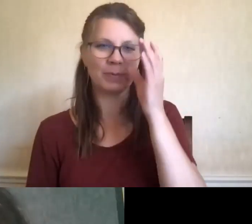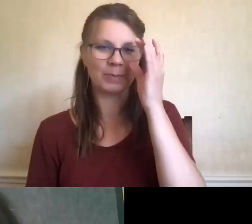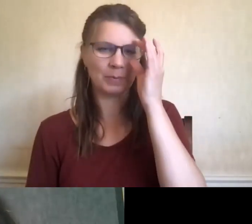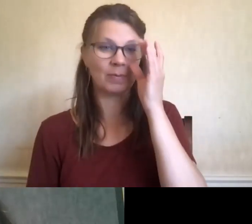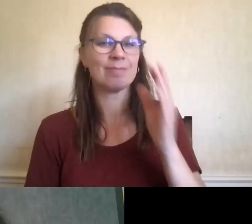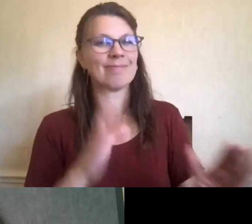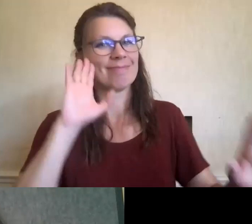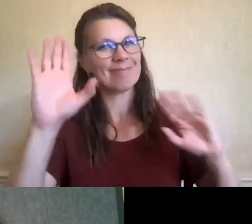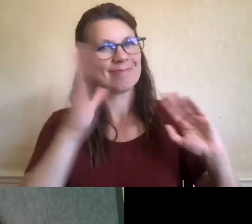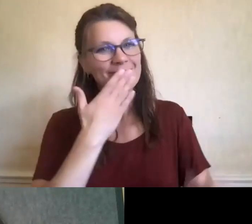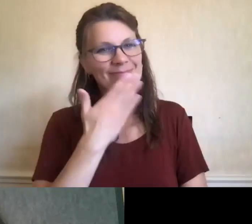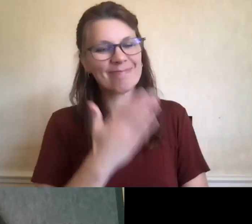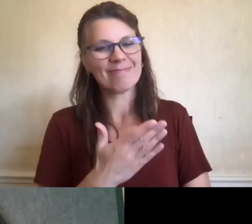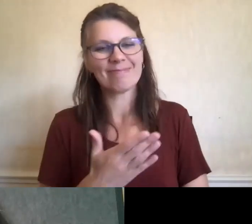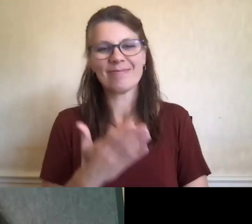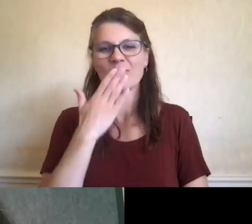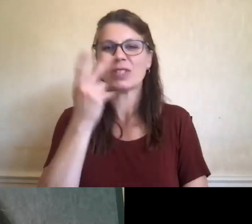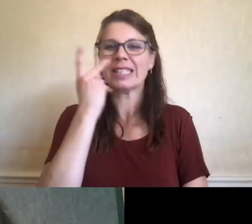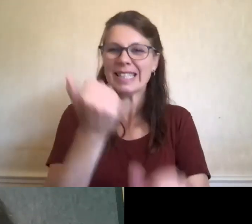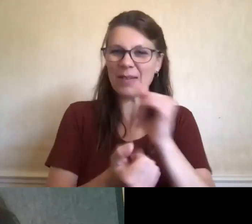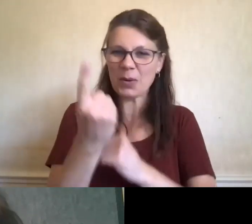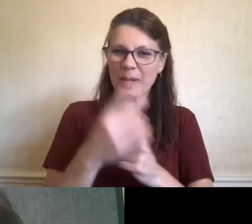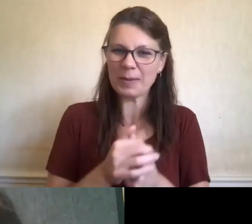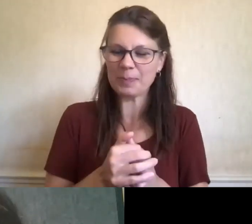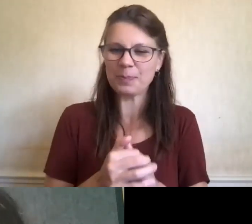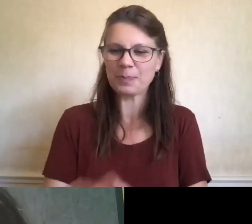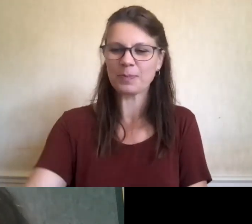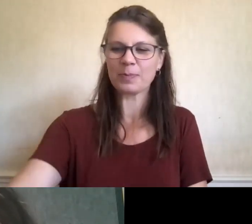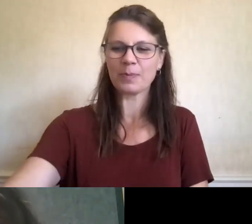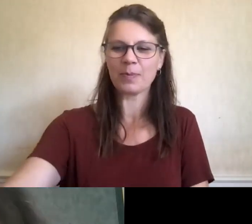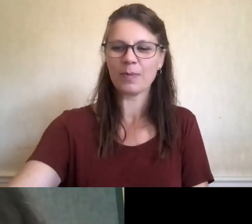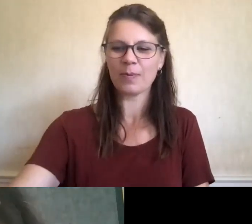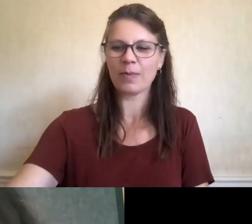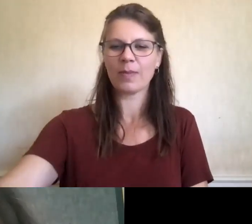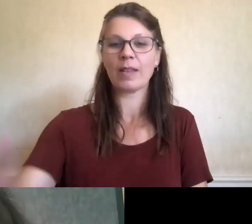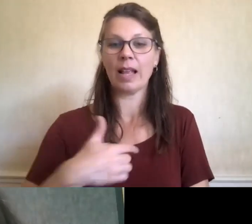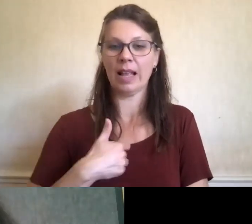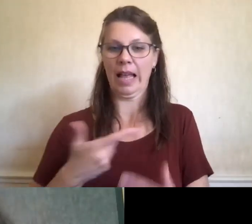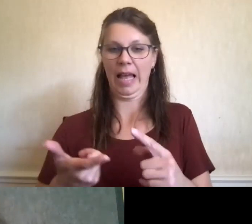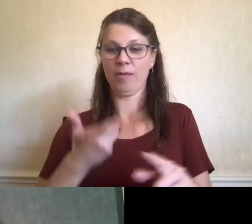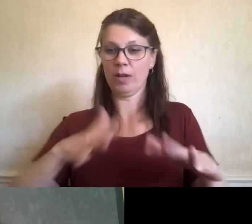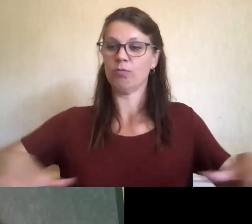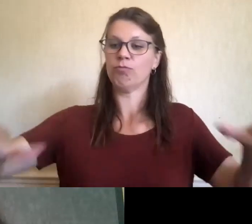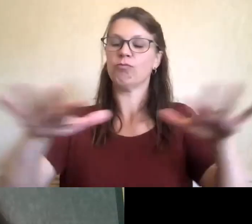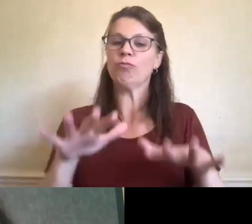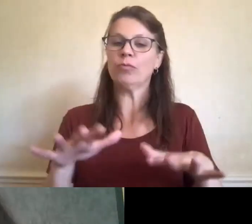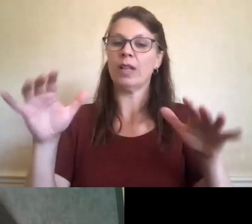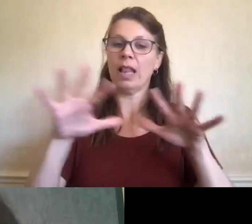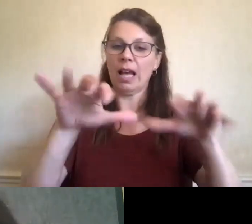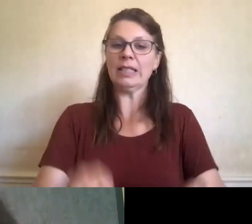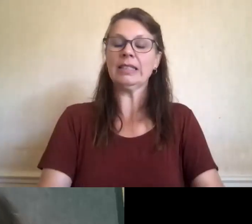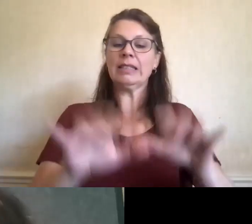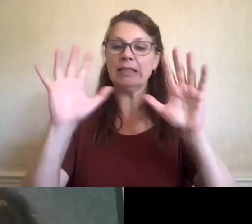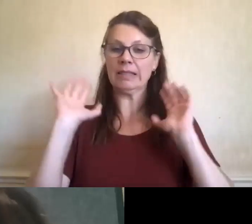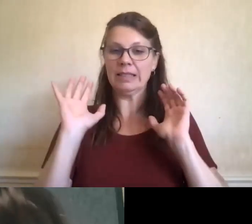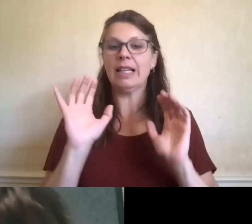everyone. It's nice to see everyone and get settled in today. I'm calling in from the unceded and traditional territories of the Musqueam, Squamish, and Tsleil